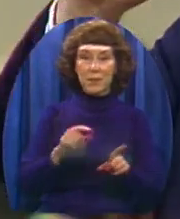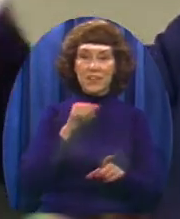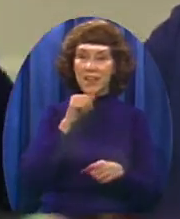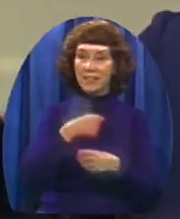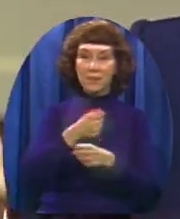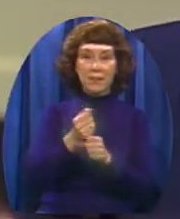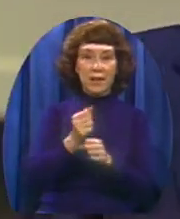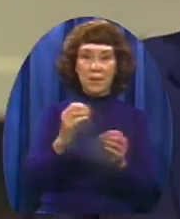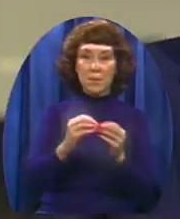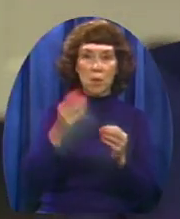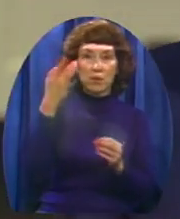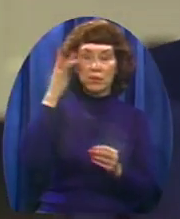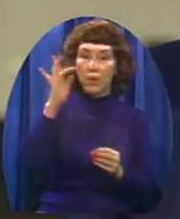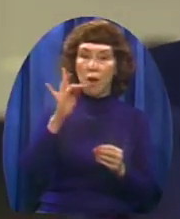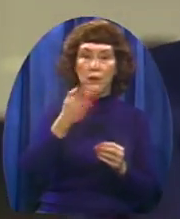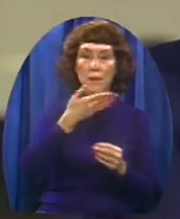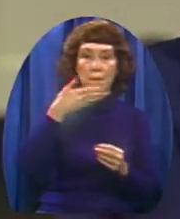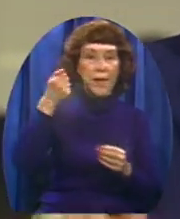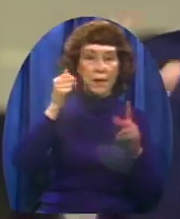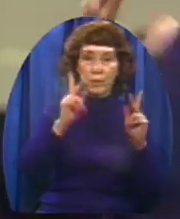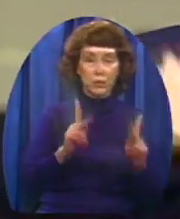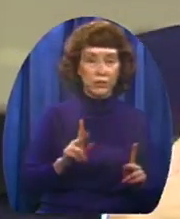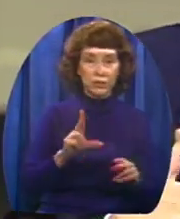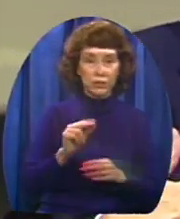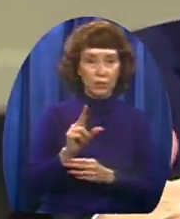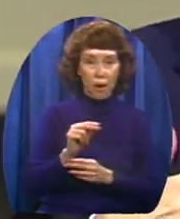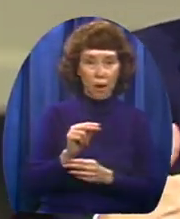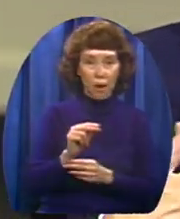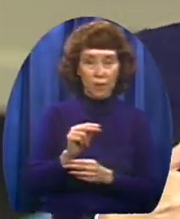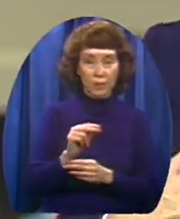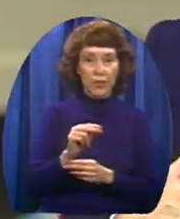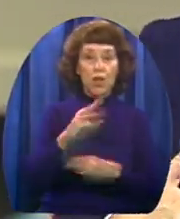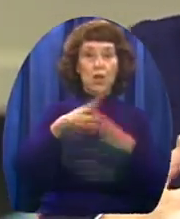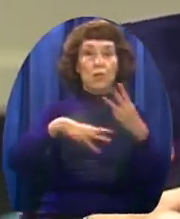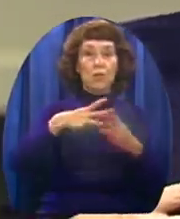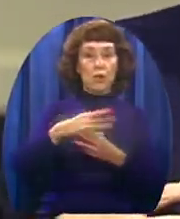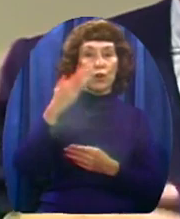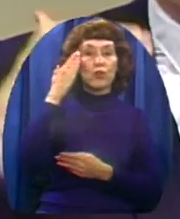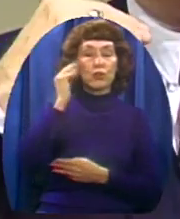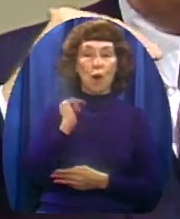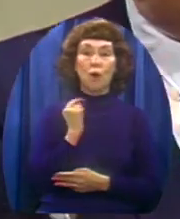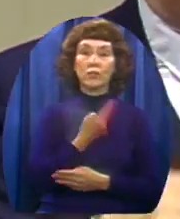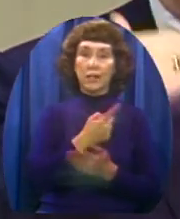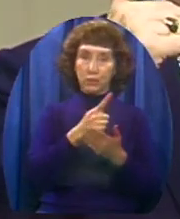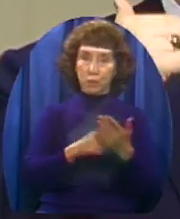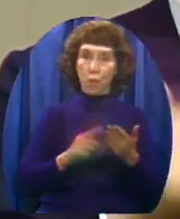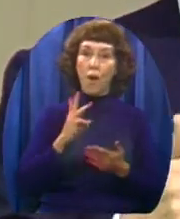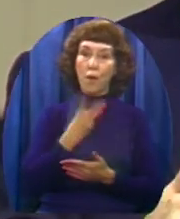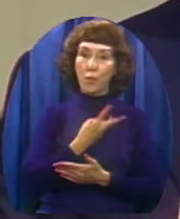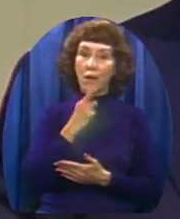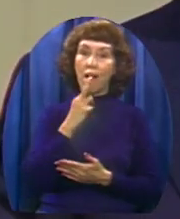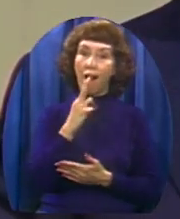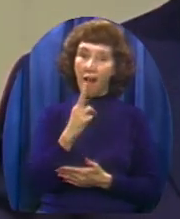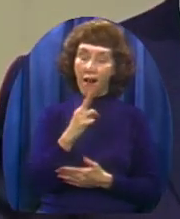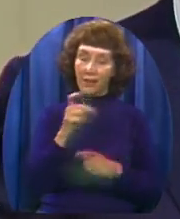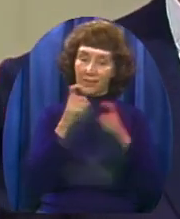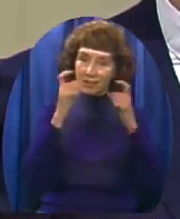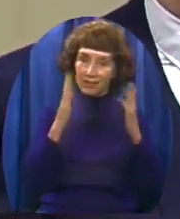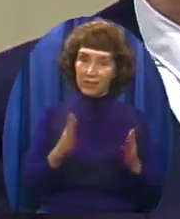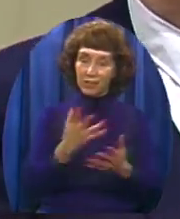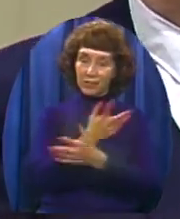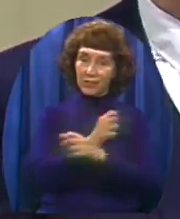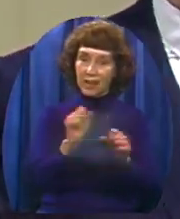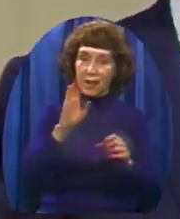it's nice But the world knows us all for what we are Sinners saved by the grace of God